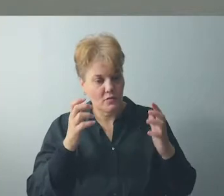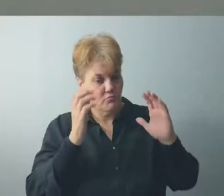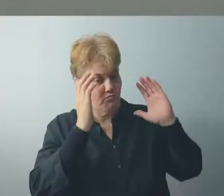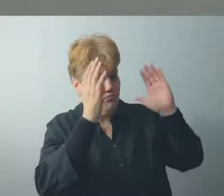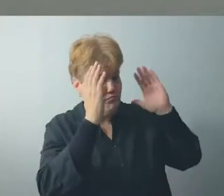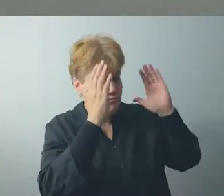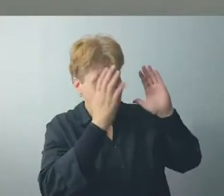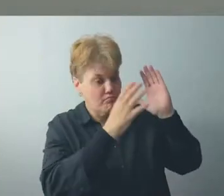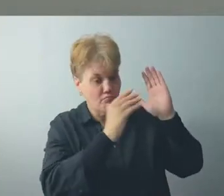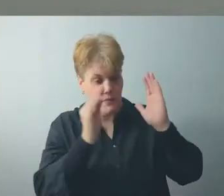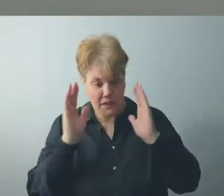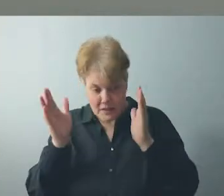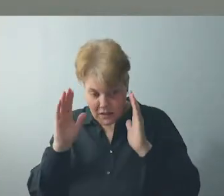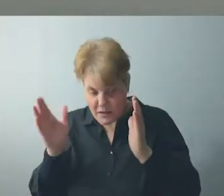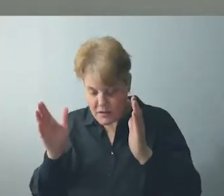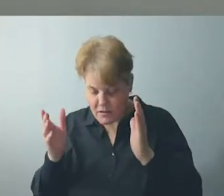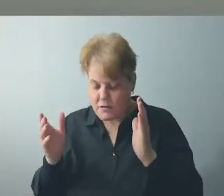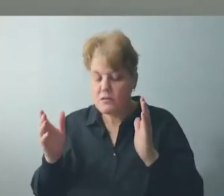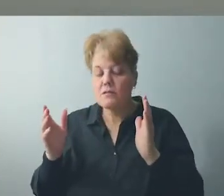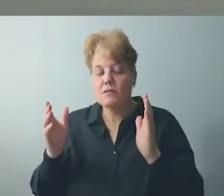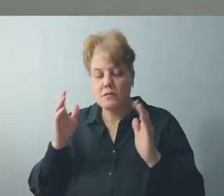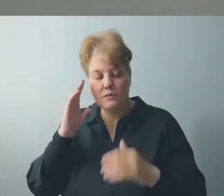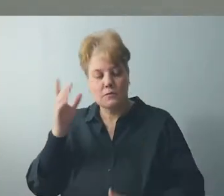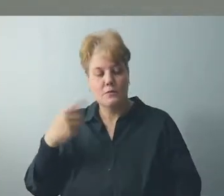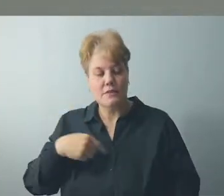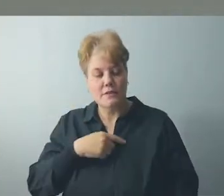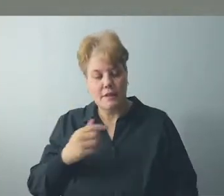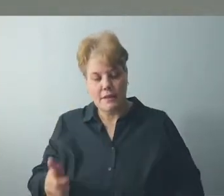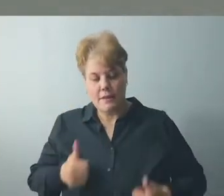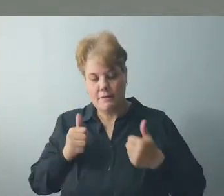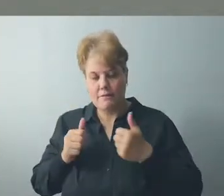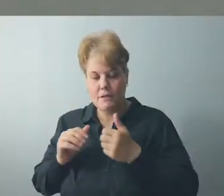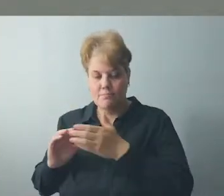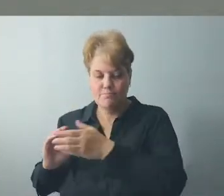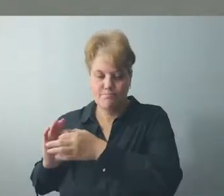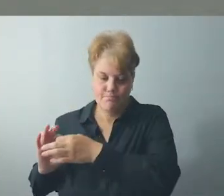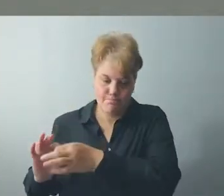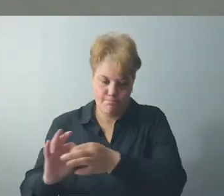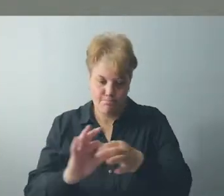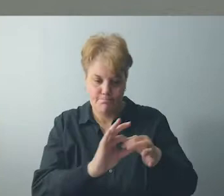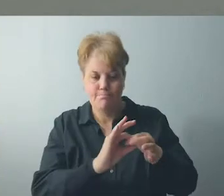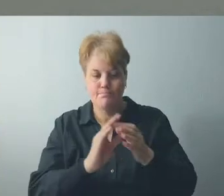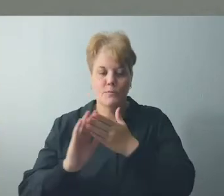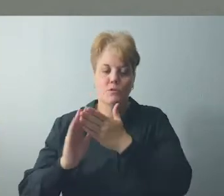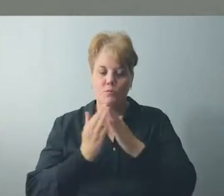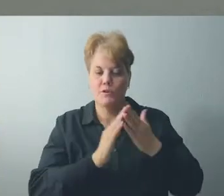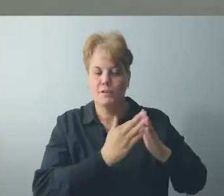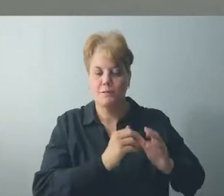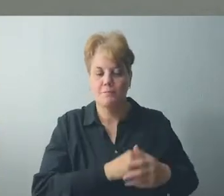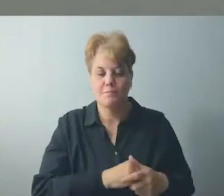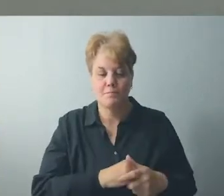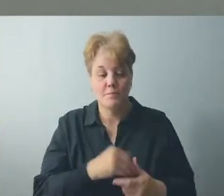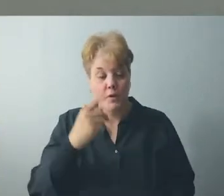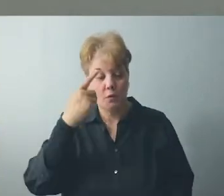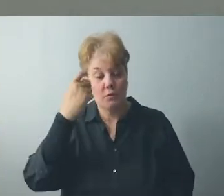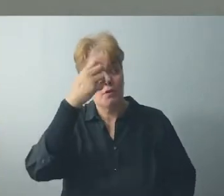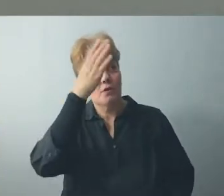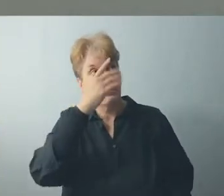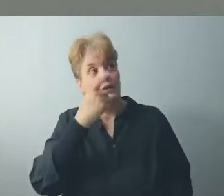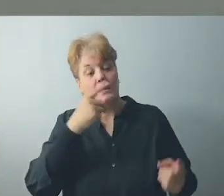to listen to my neighbors because Jesus challenged us to love our neighbors as much as we love him.